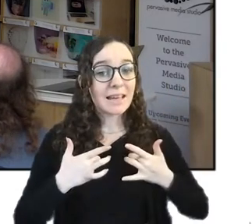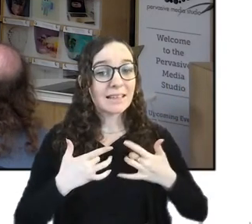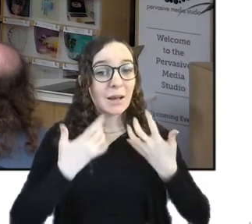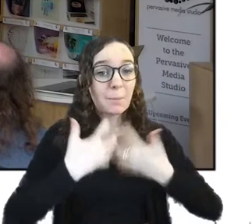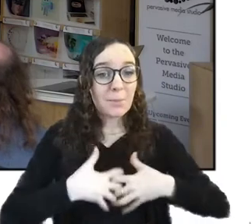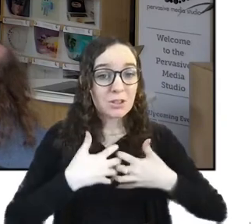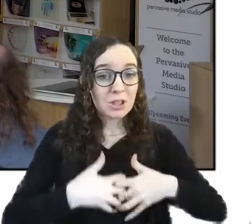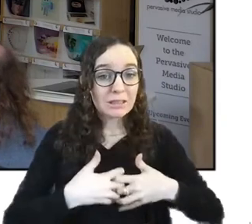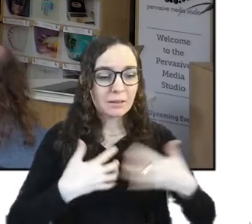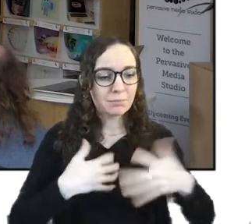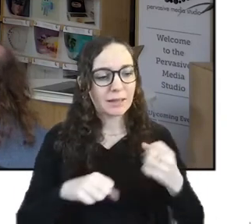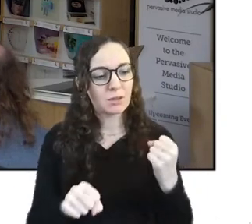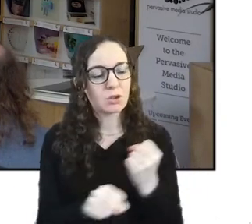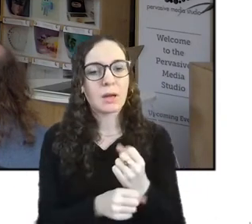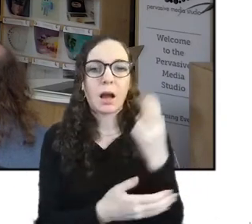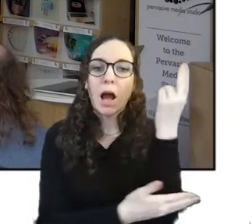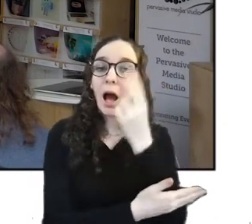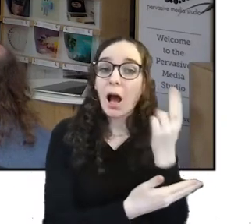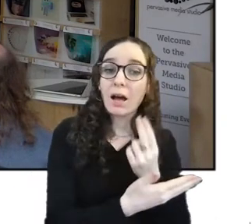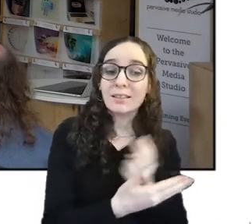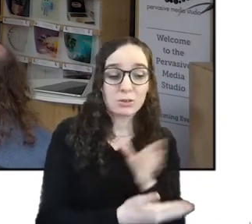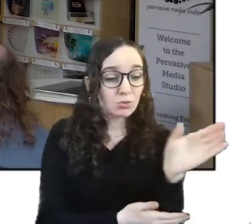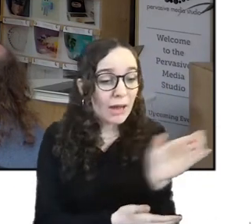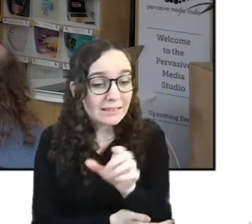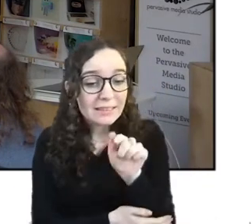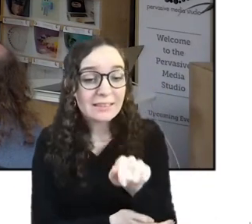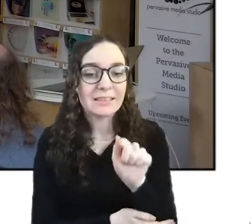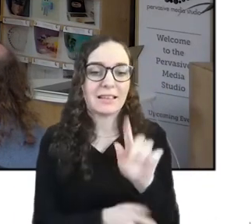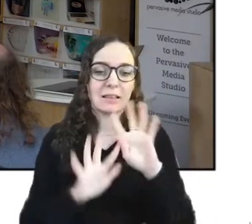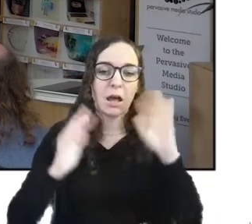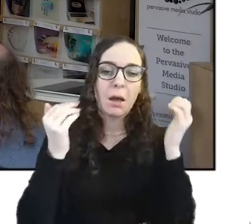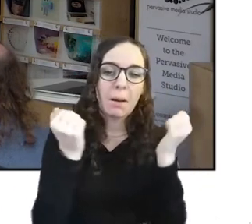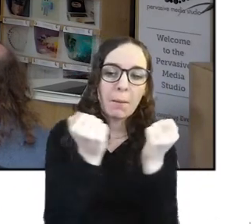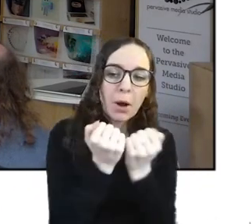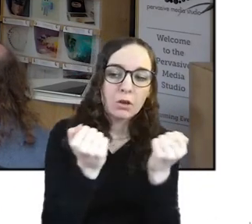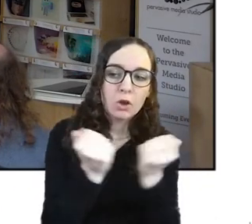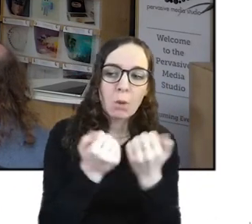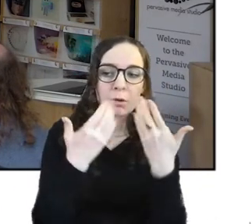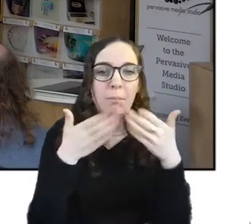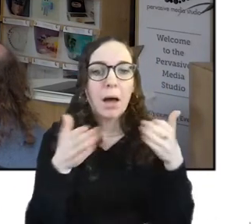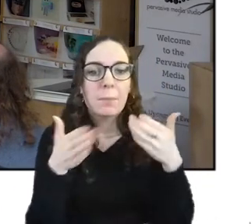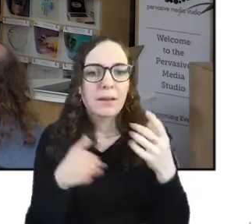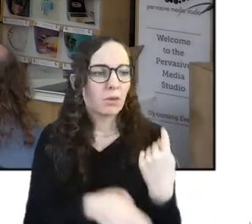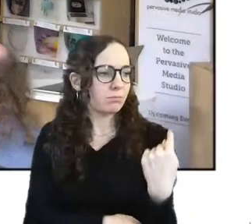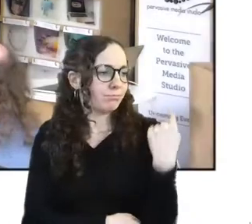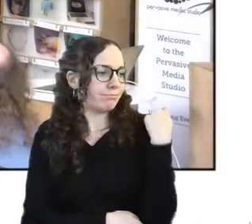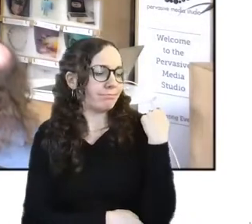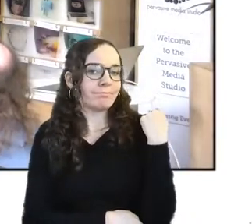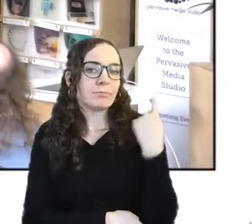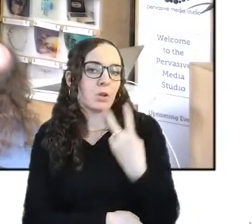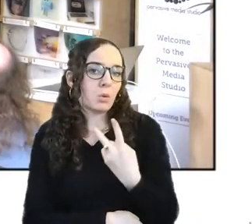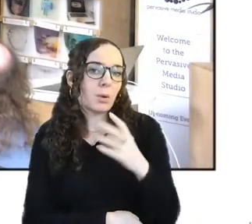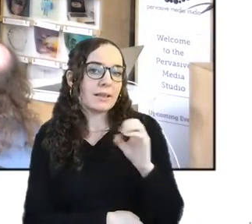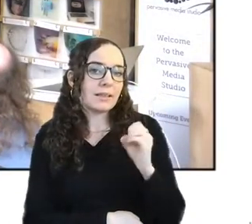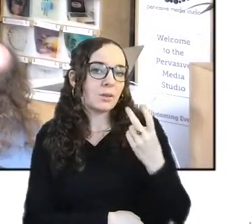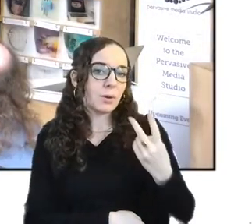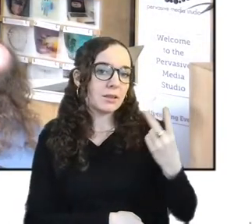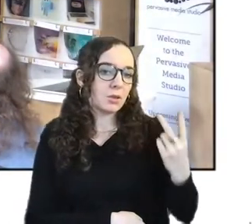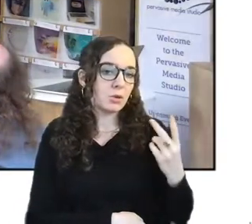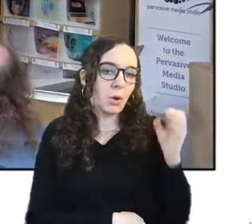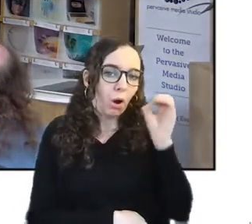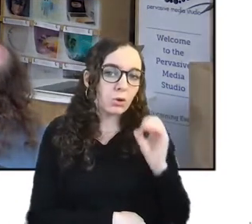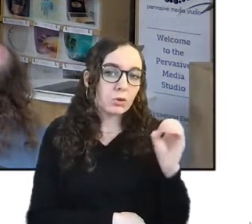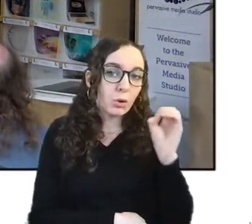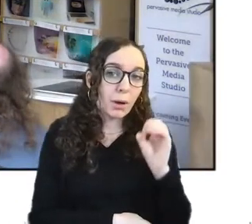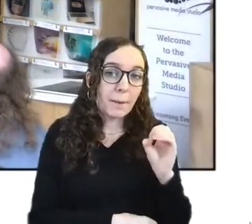residencies, commissions and public workshops since October 2022 and the program has taken a